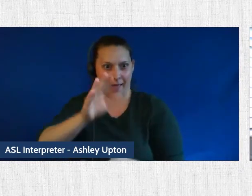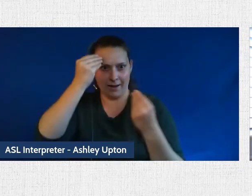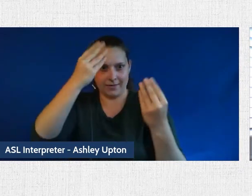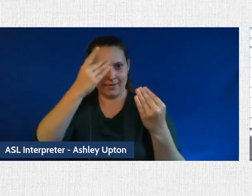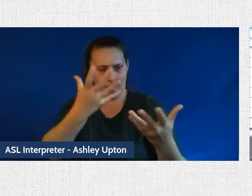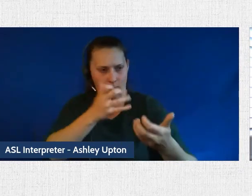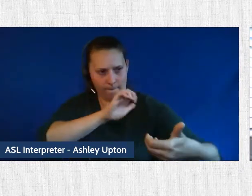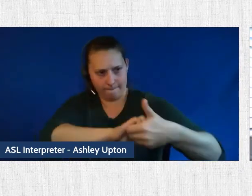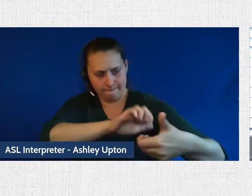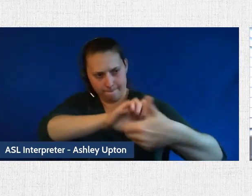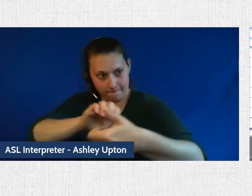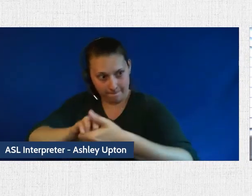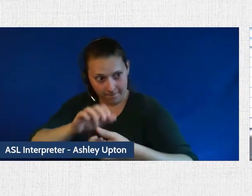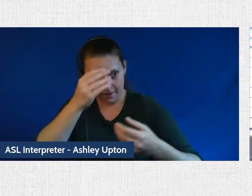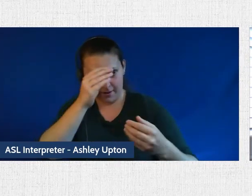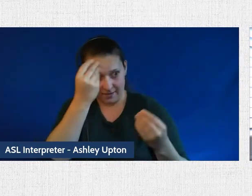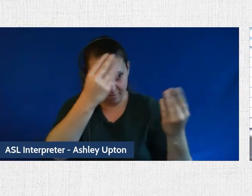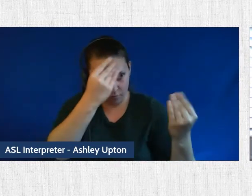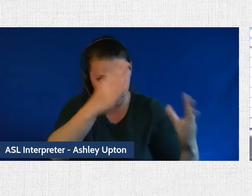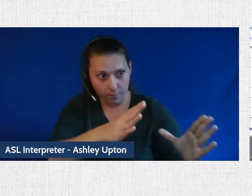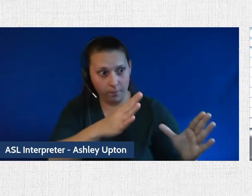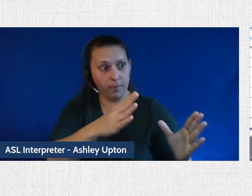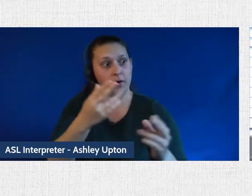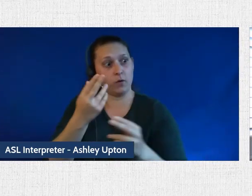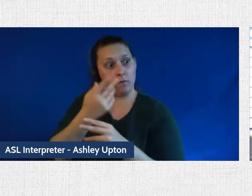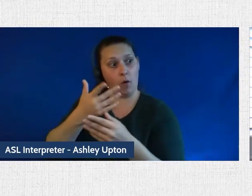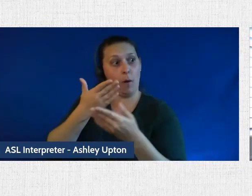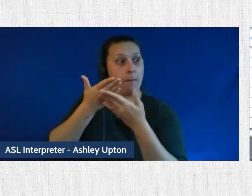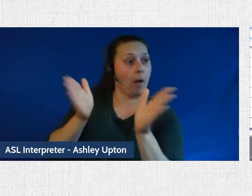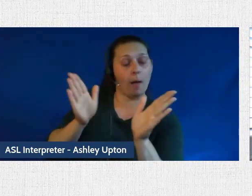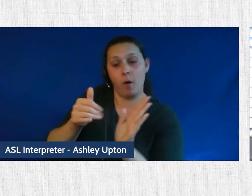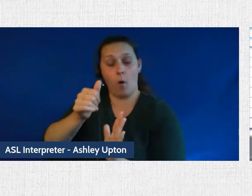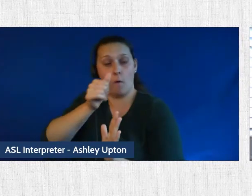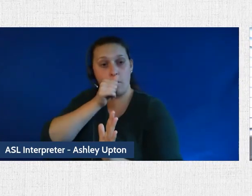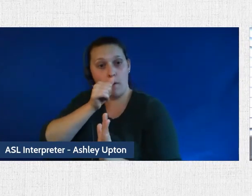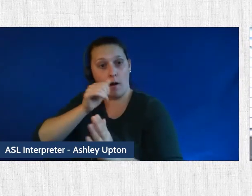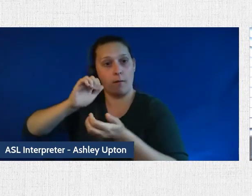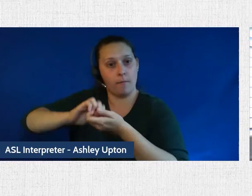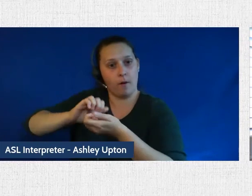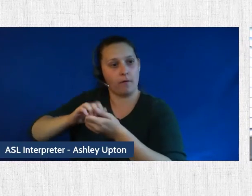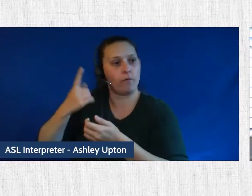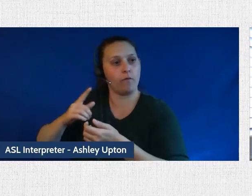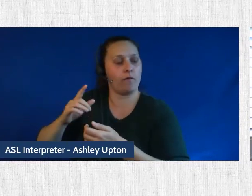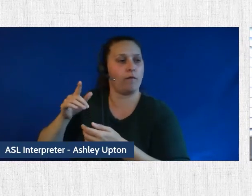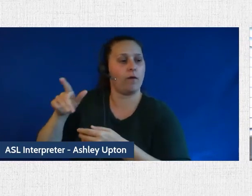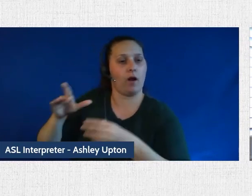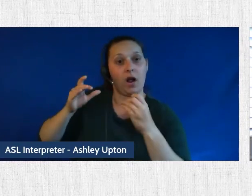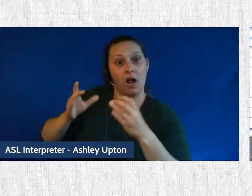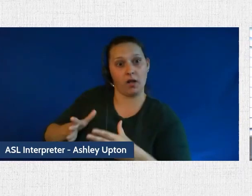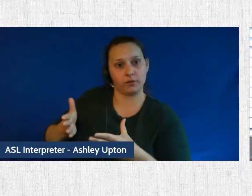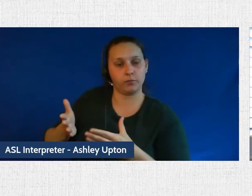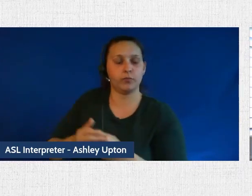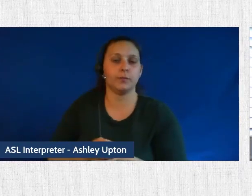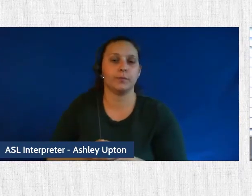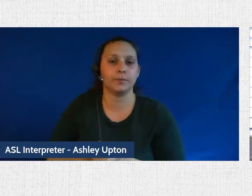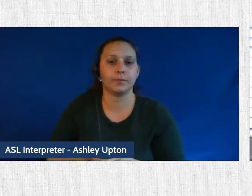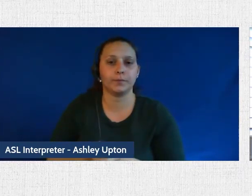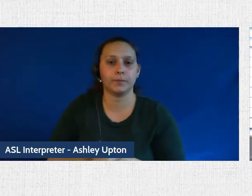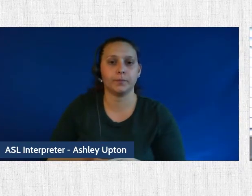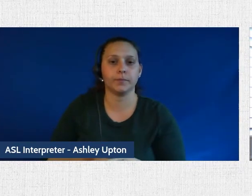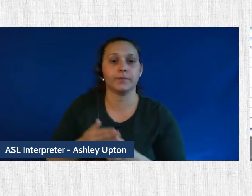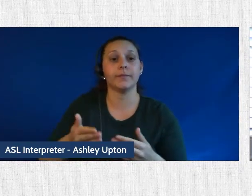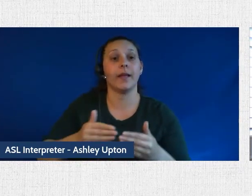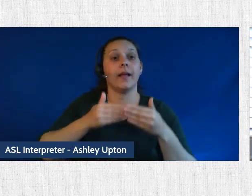use to produce useful public or private partnerships for our customers. Next, we're going to be joined by Anna Zhu, who will